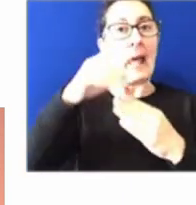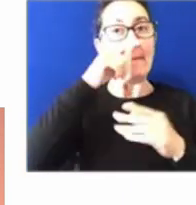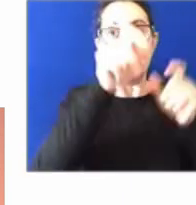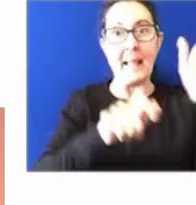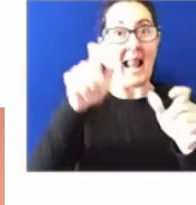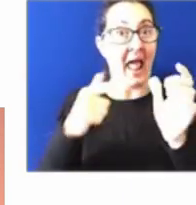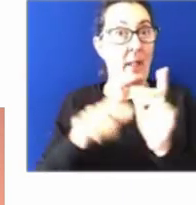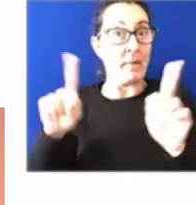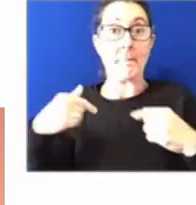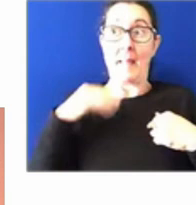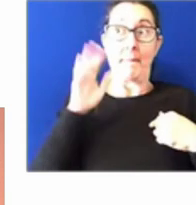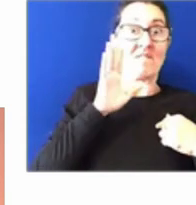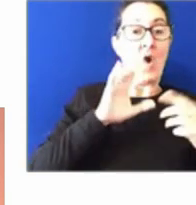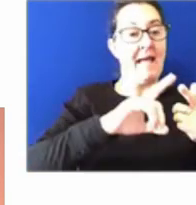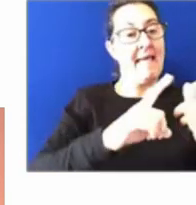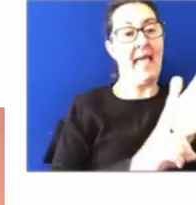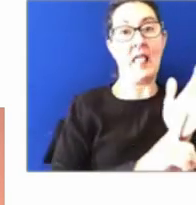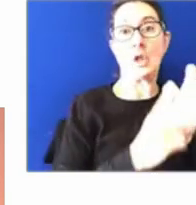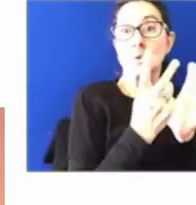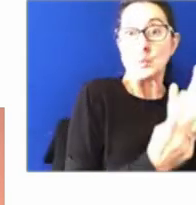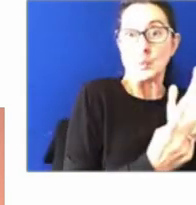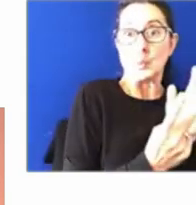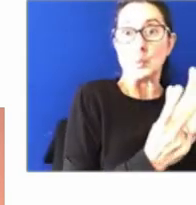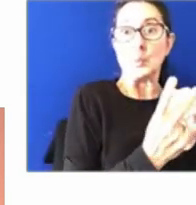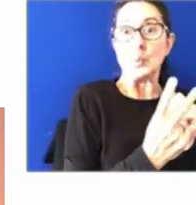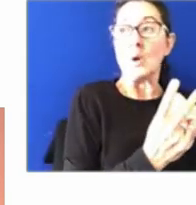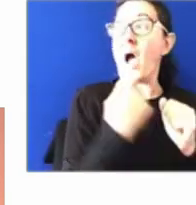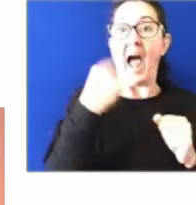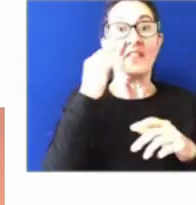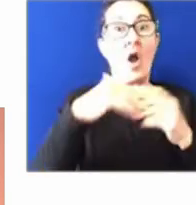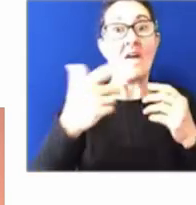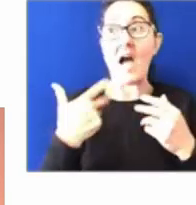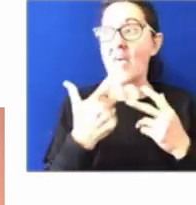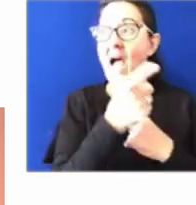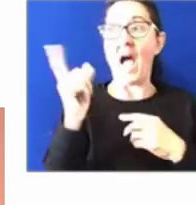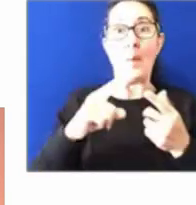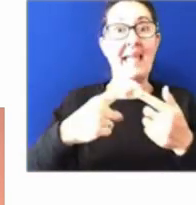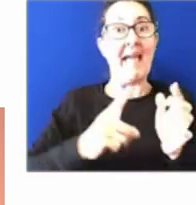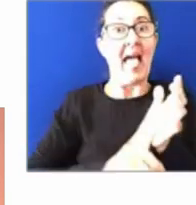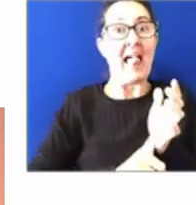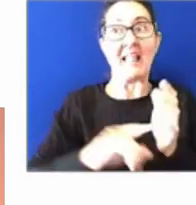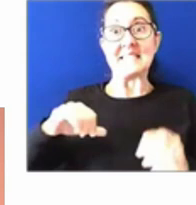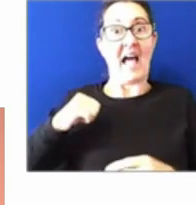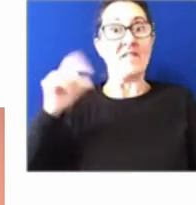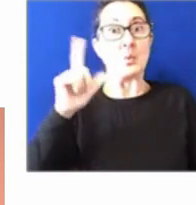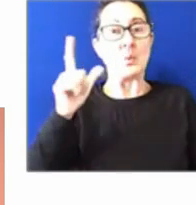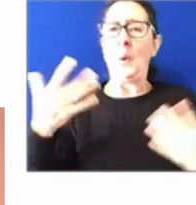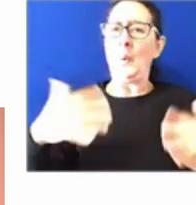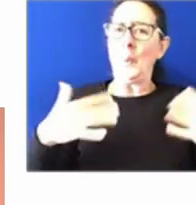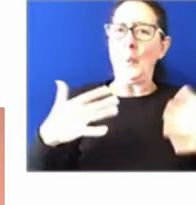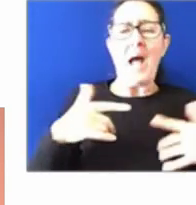versus what some of our EL staff are faced with now. Today our managers are emerging leaders.